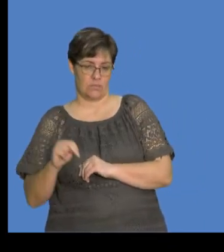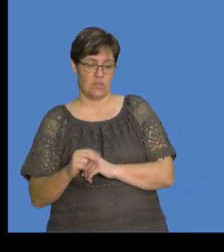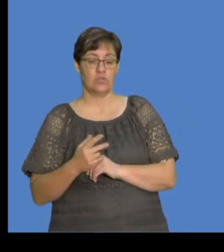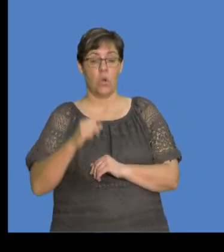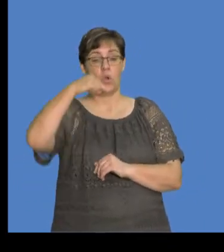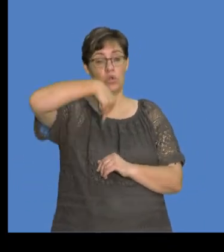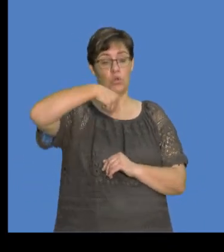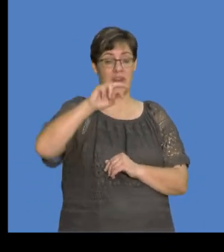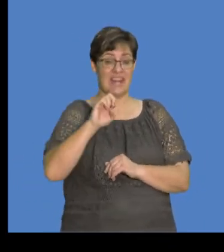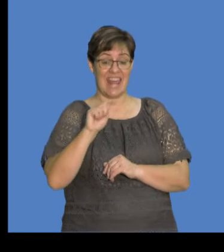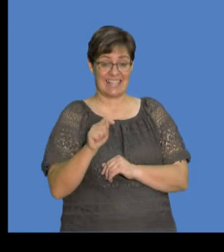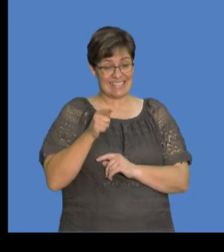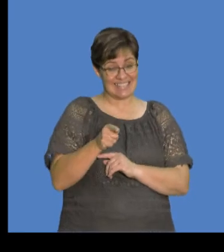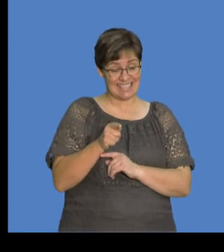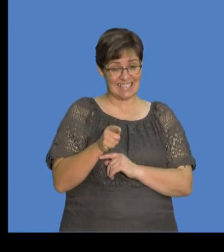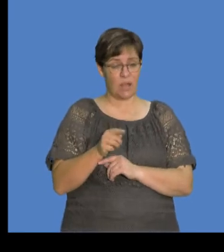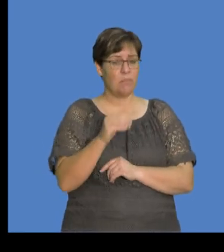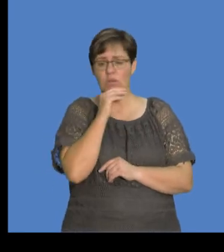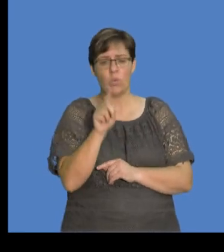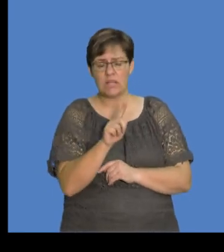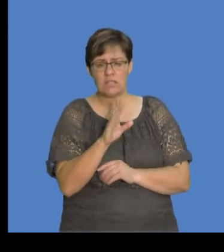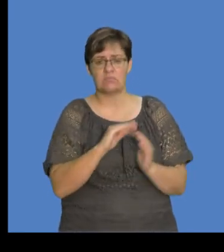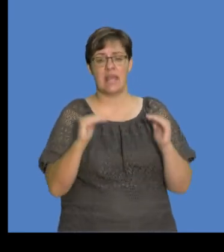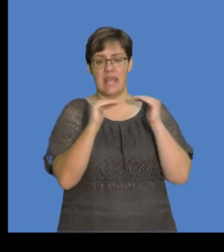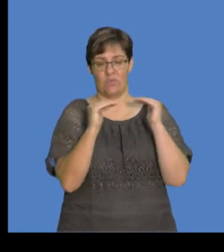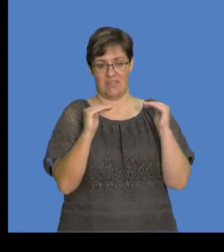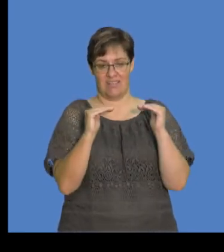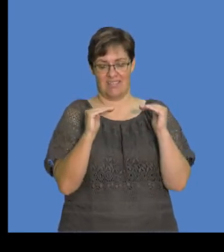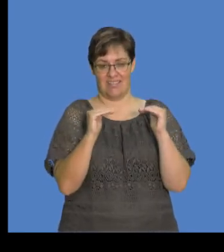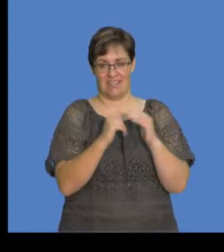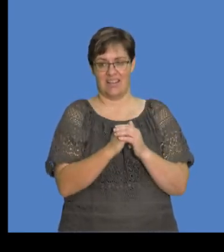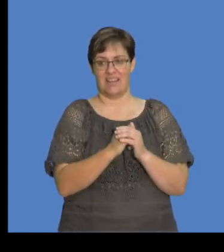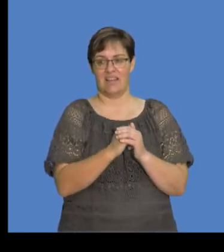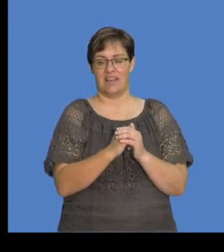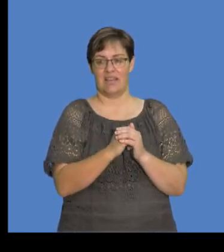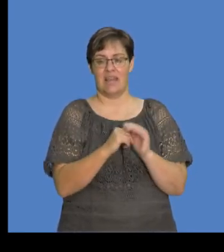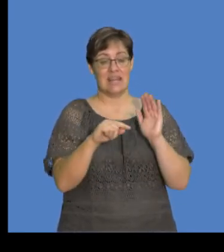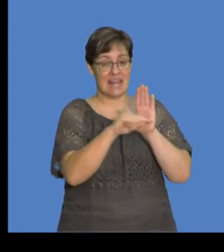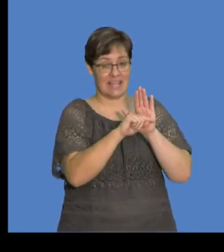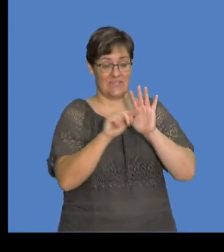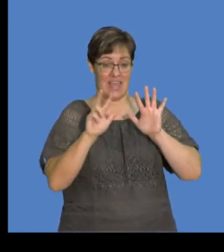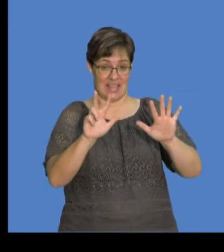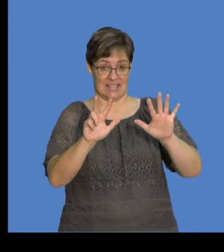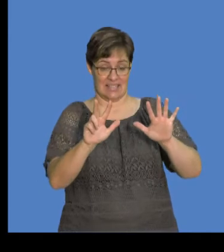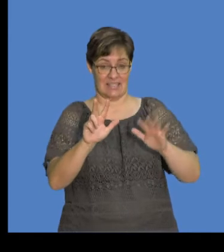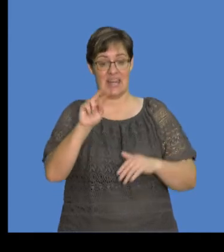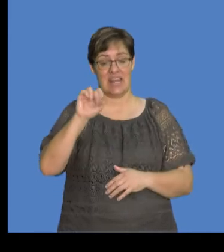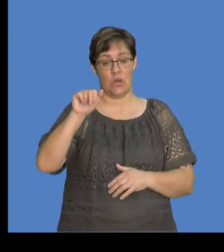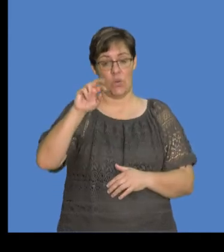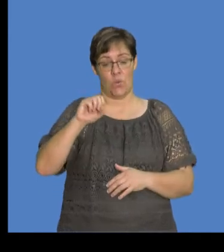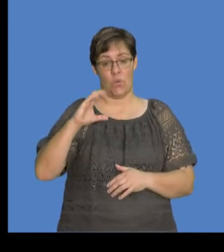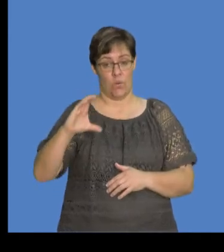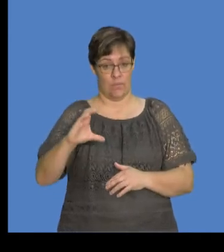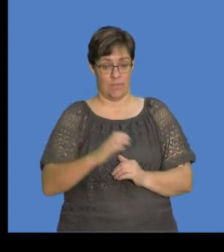if that's the case, our Q net in this case is actually equal to negative 8